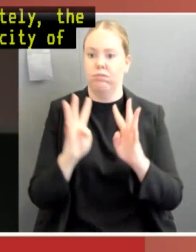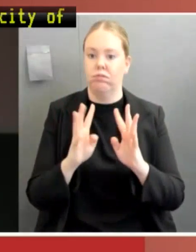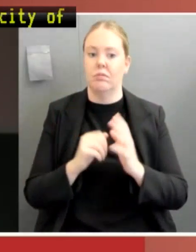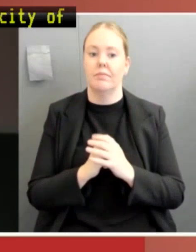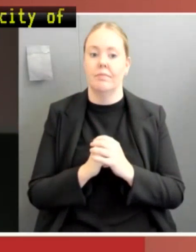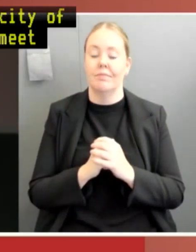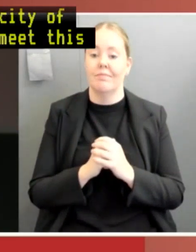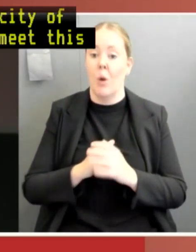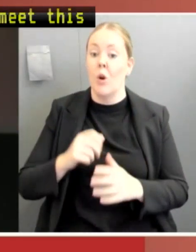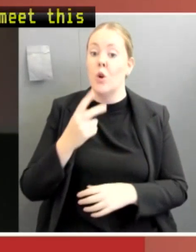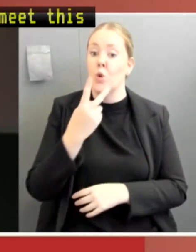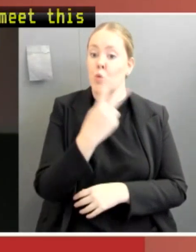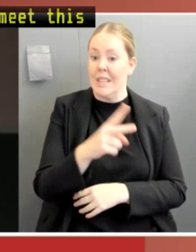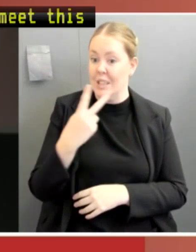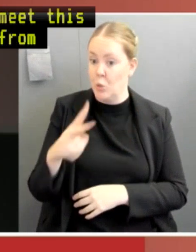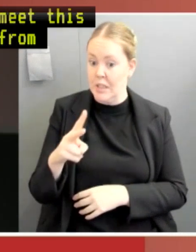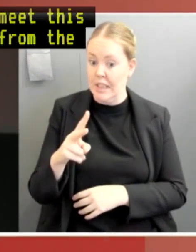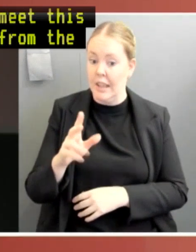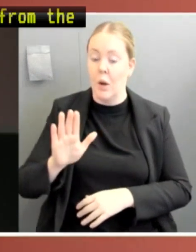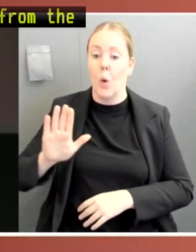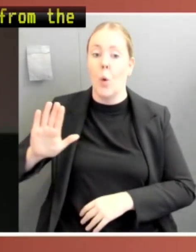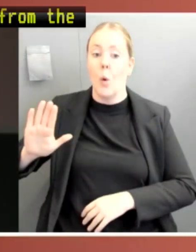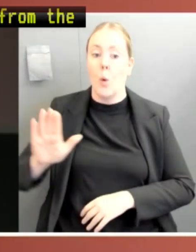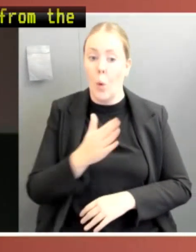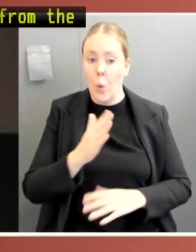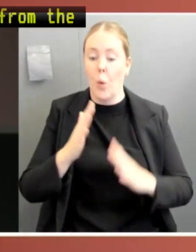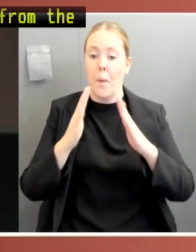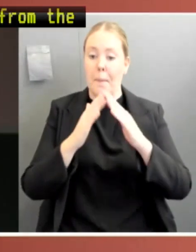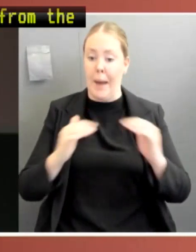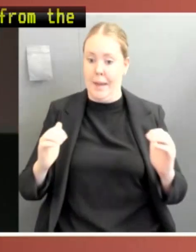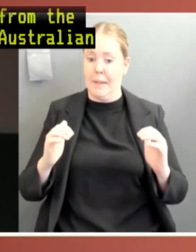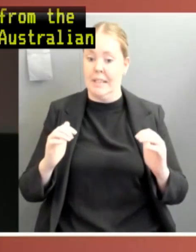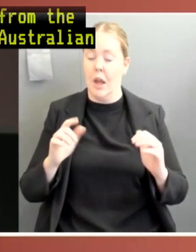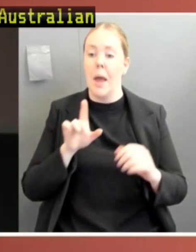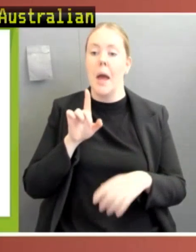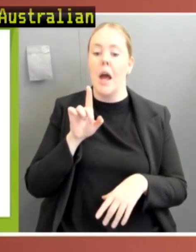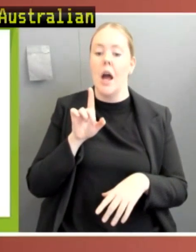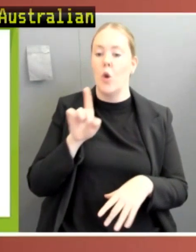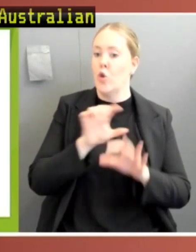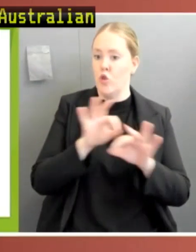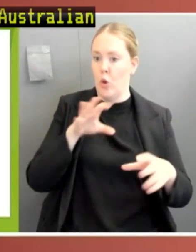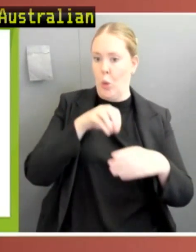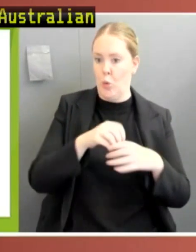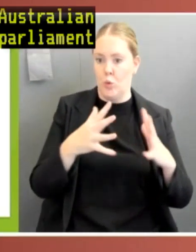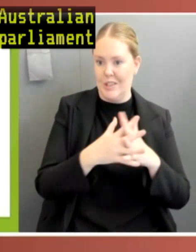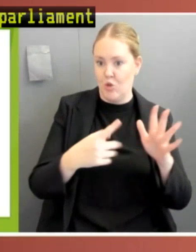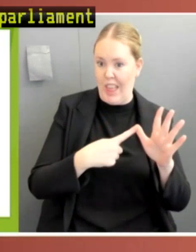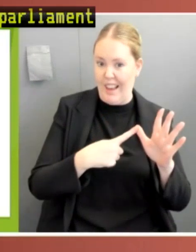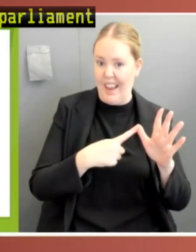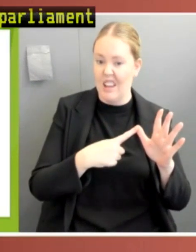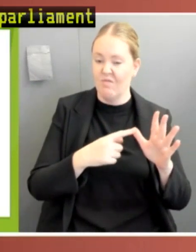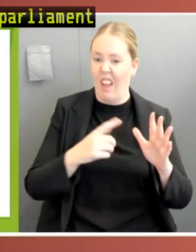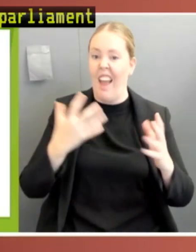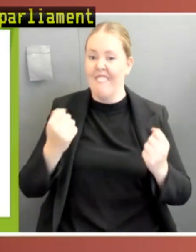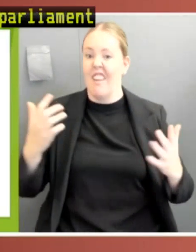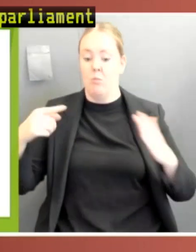for the parliament of Western Australia, sat for fewer days than their recent average or historical average pre-COVID. And unsurprisingly, jurisdictions that had higher